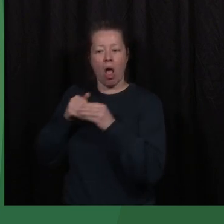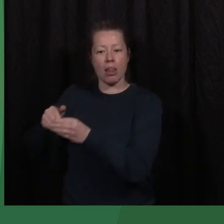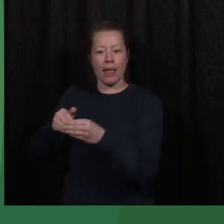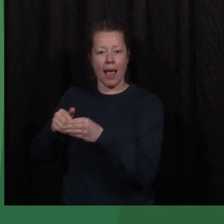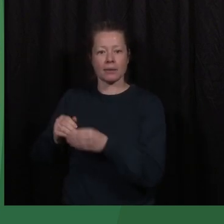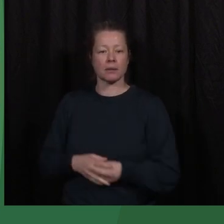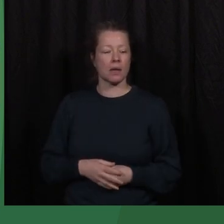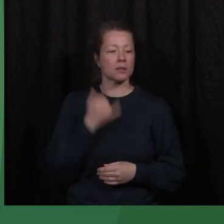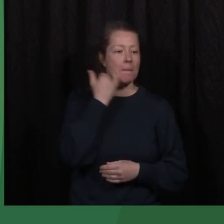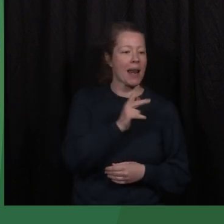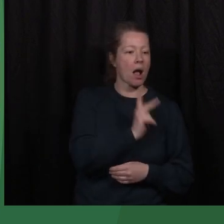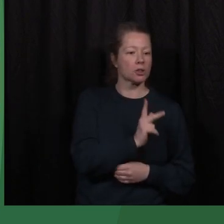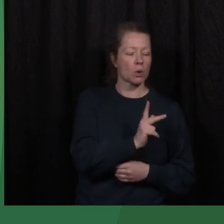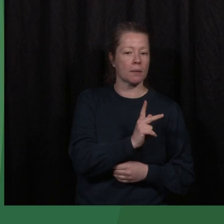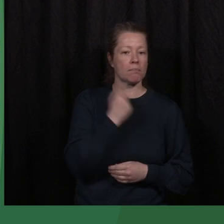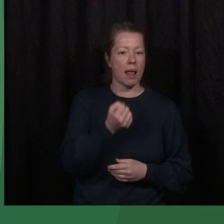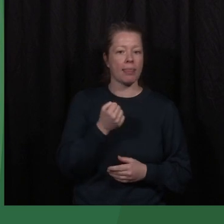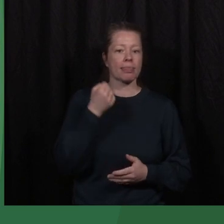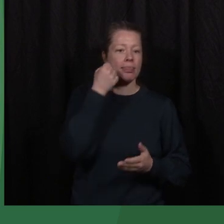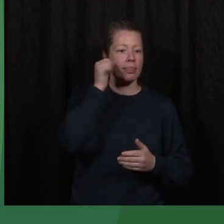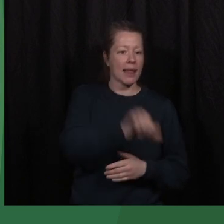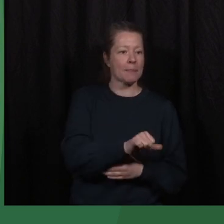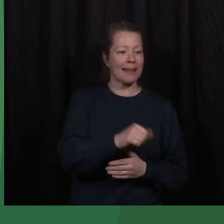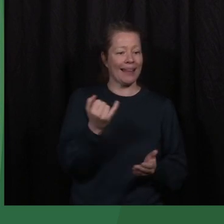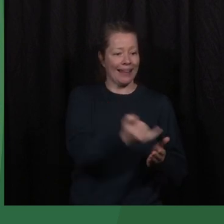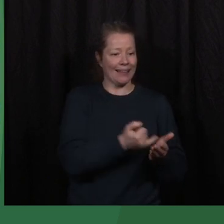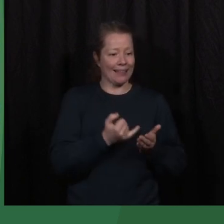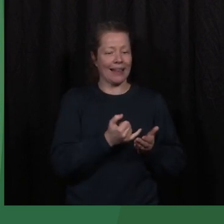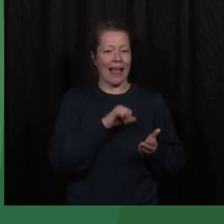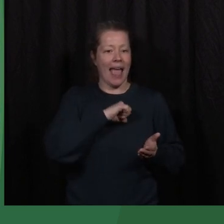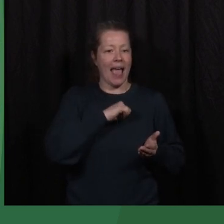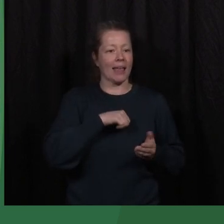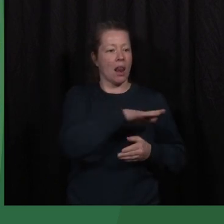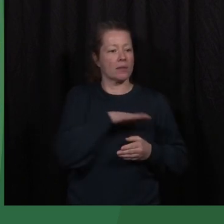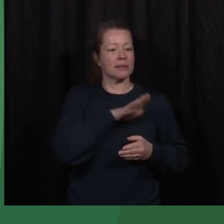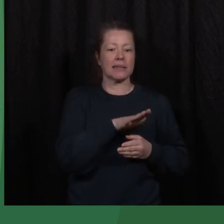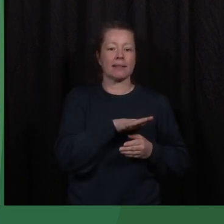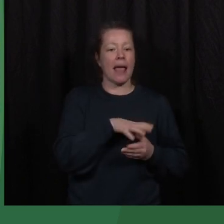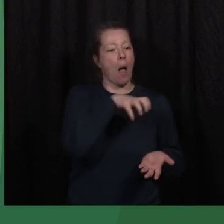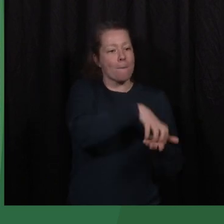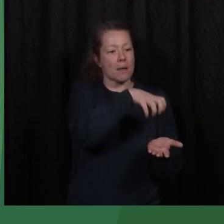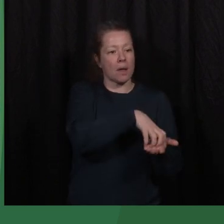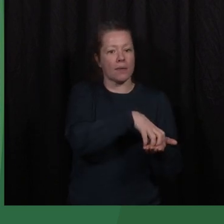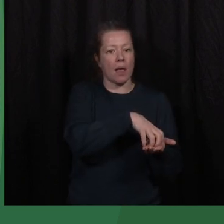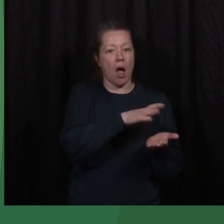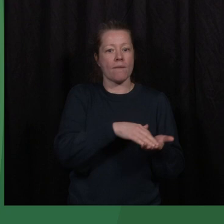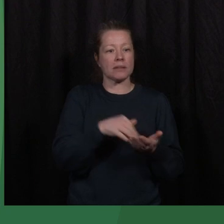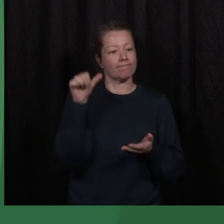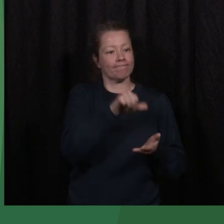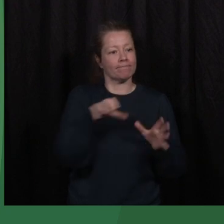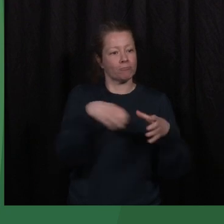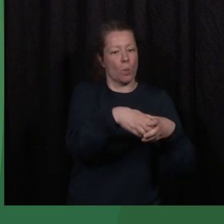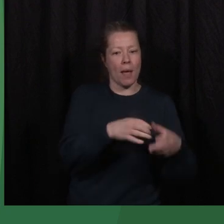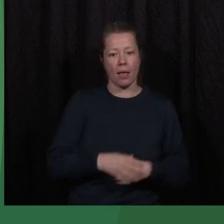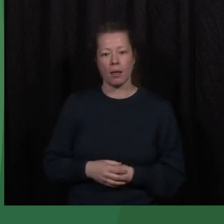Jamal Khashoggi was killed inside his own country's embassy by an assassination squad. Shireen Abu Aqli